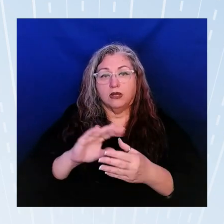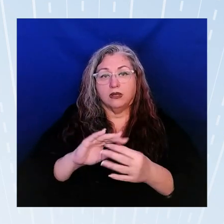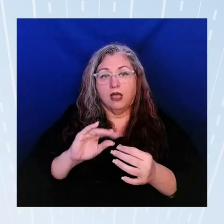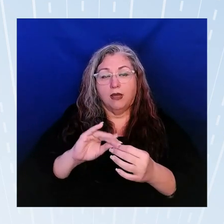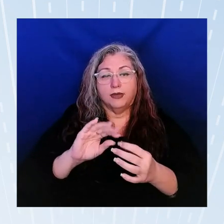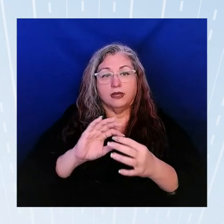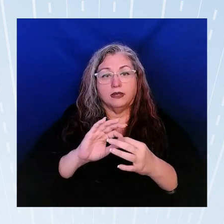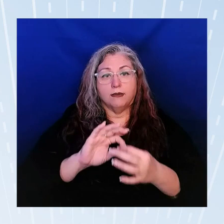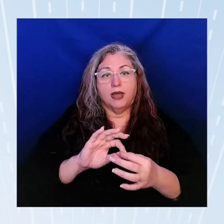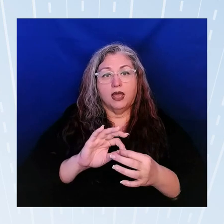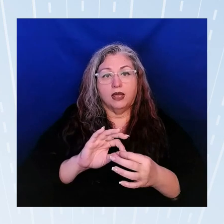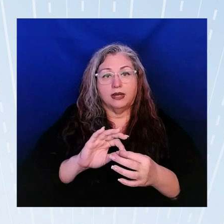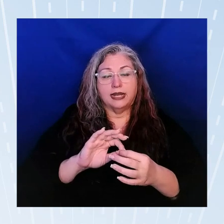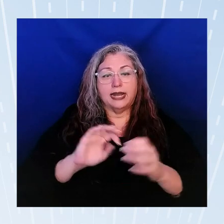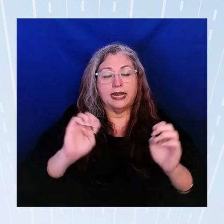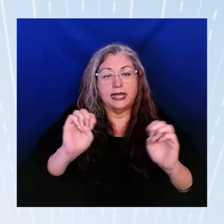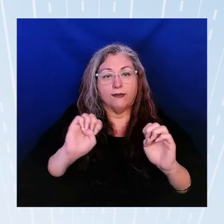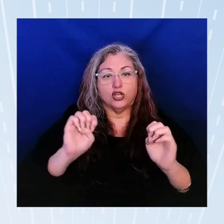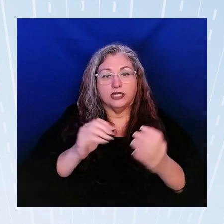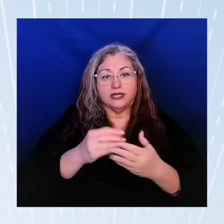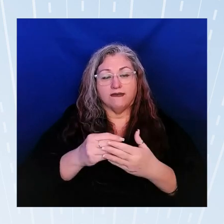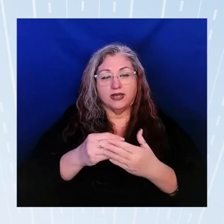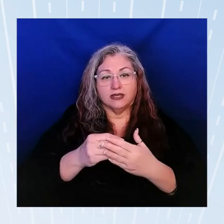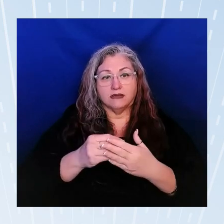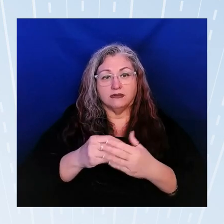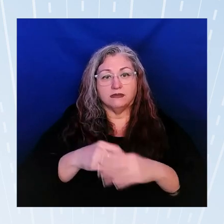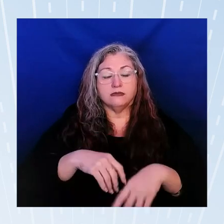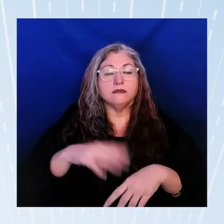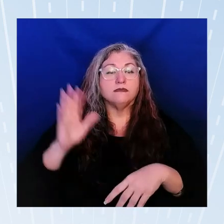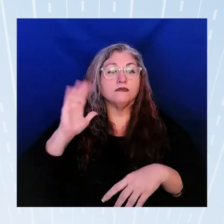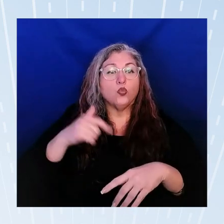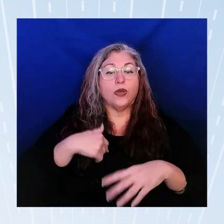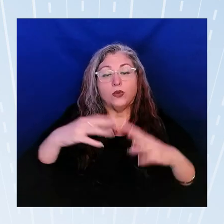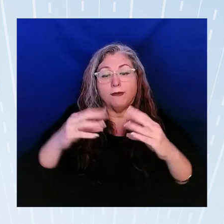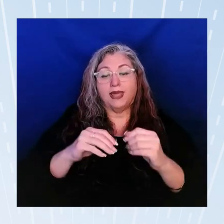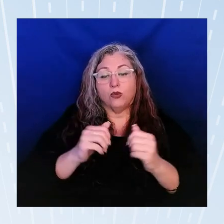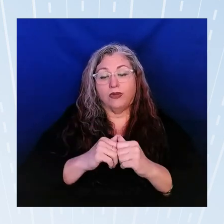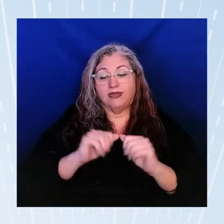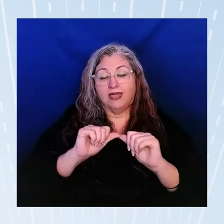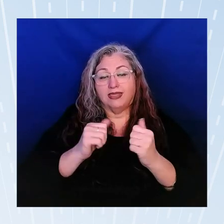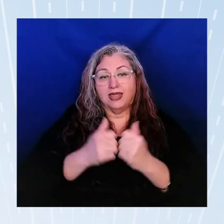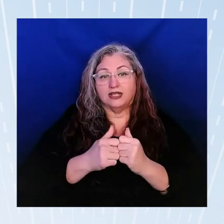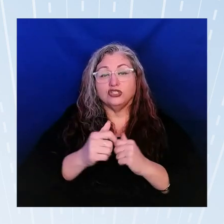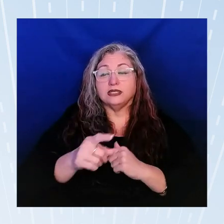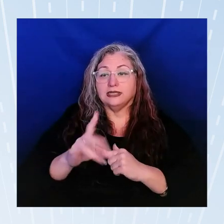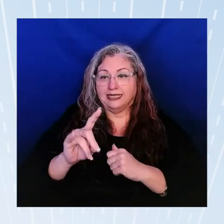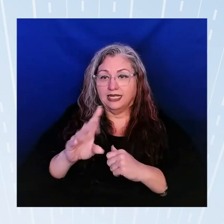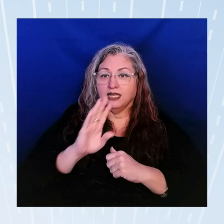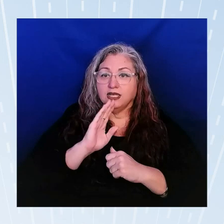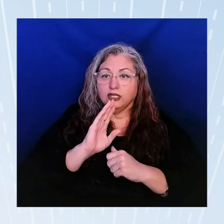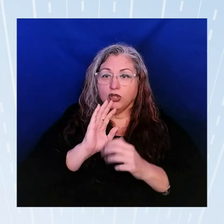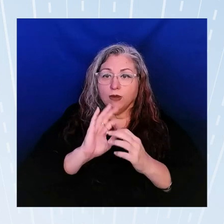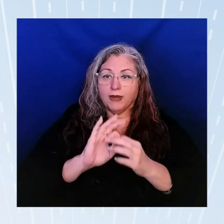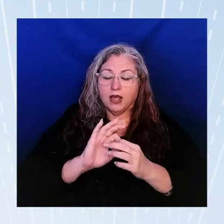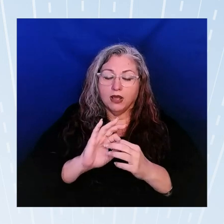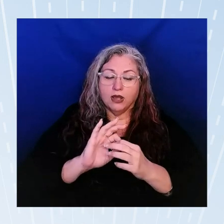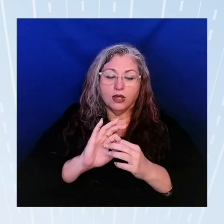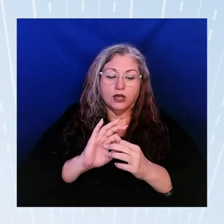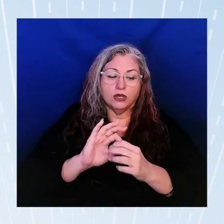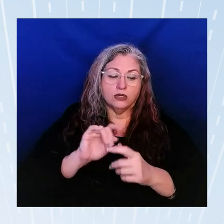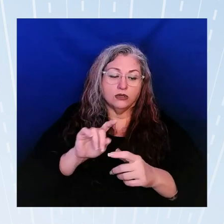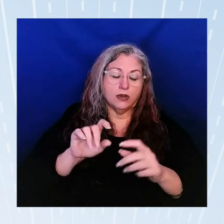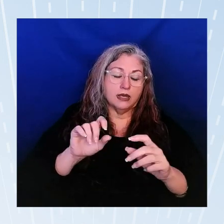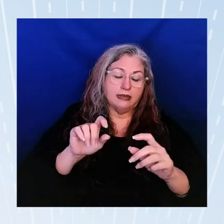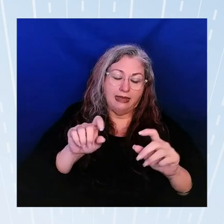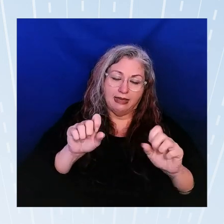emergency funds when we met with the agency they did talk about them being being able to do